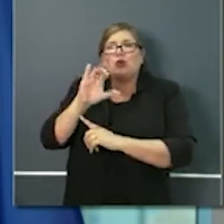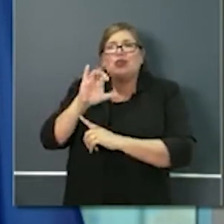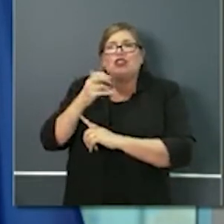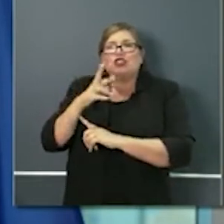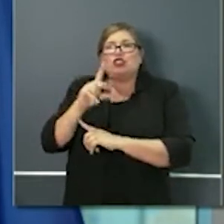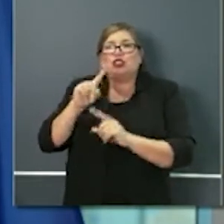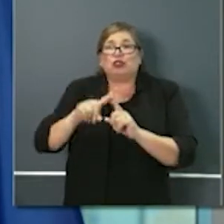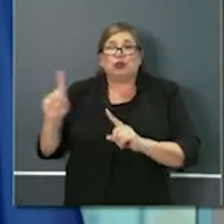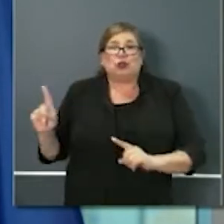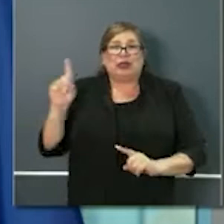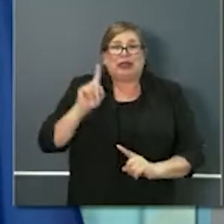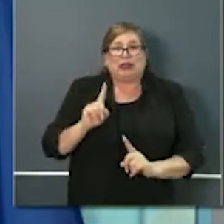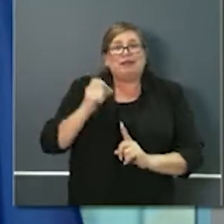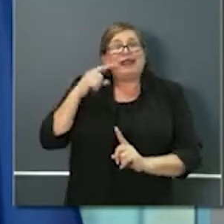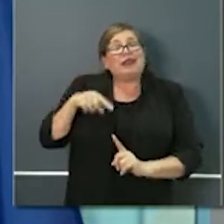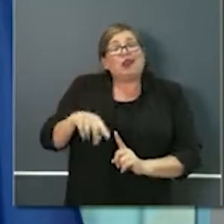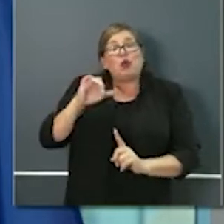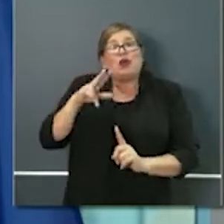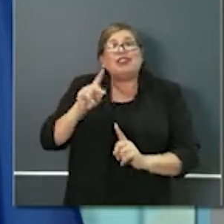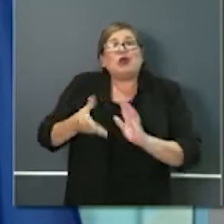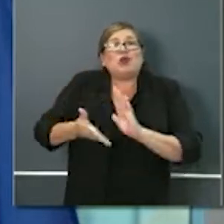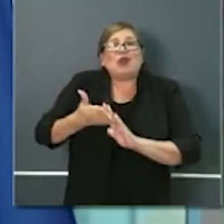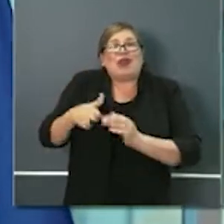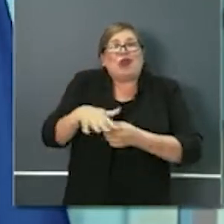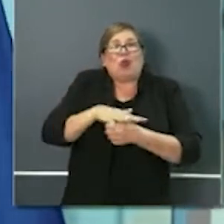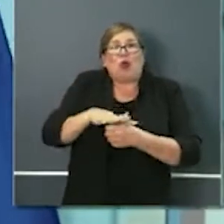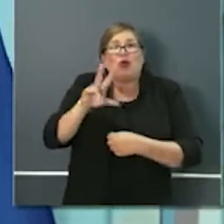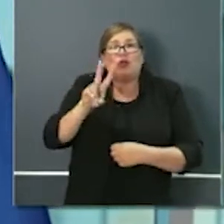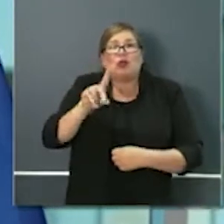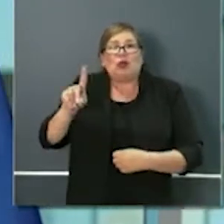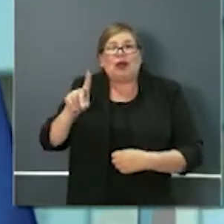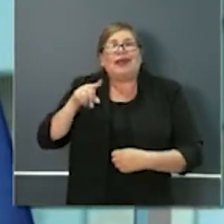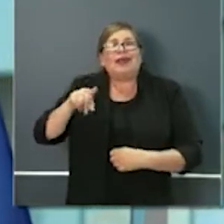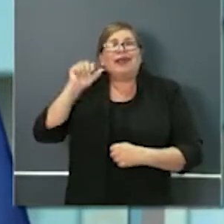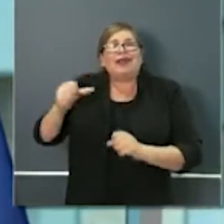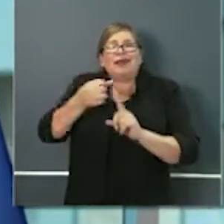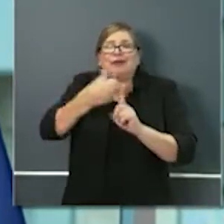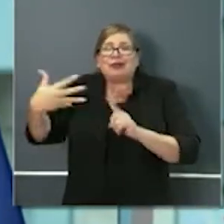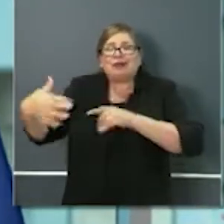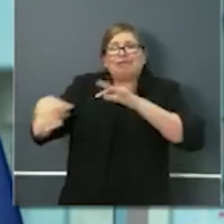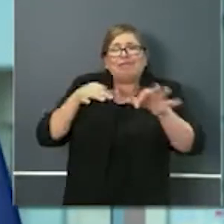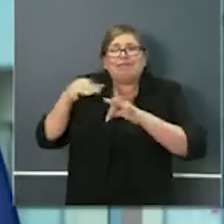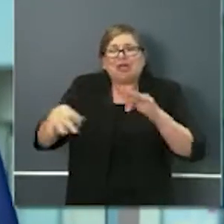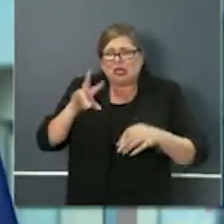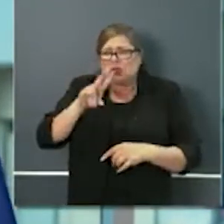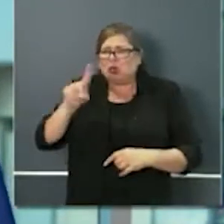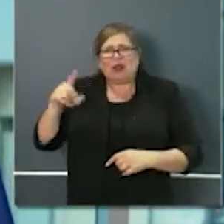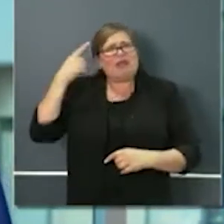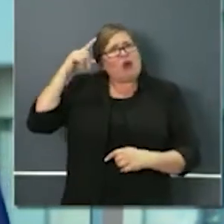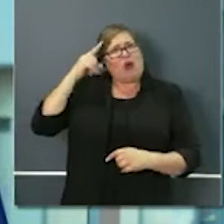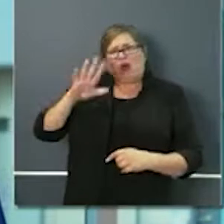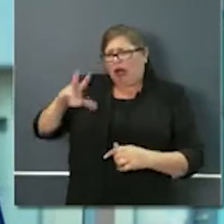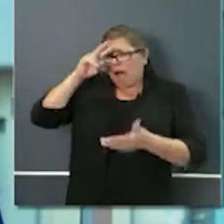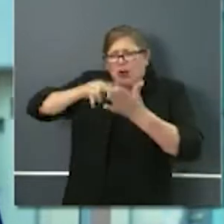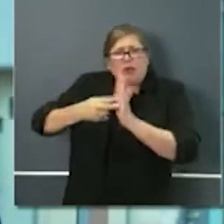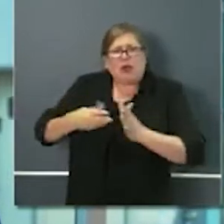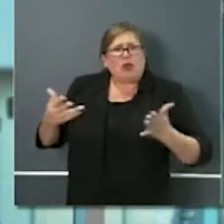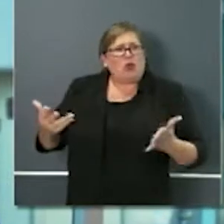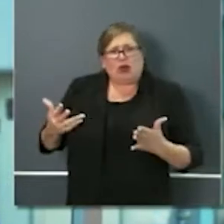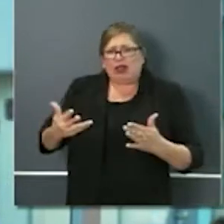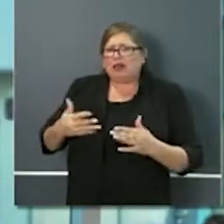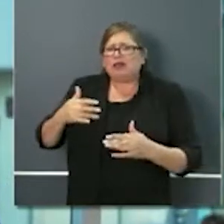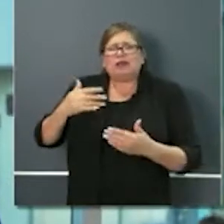Sacramento to talk about the substance behind what that call center and those three three